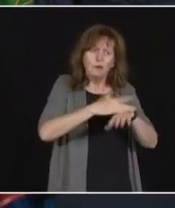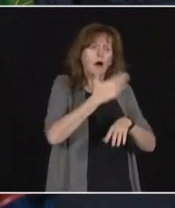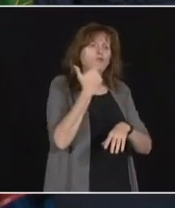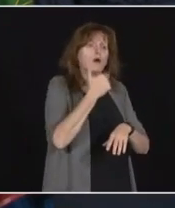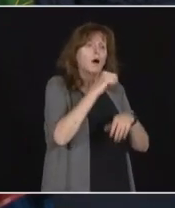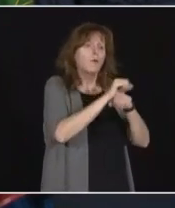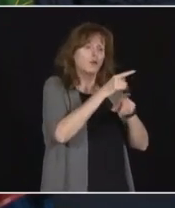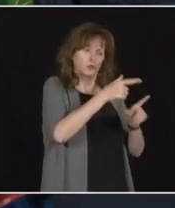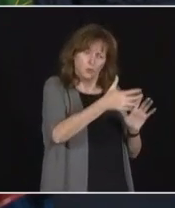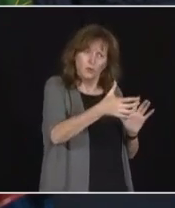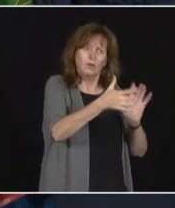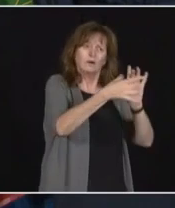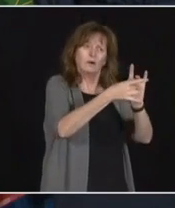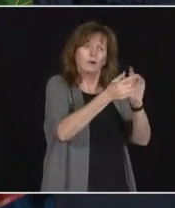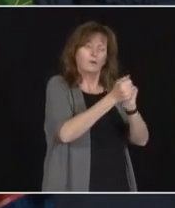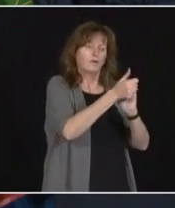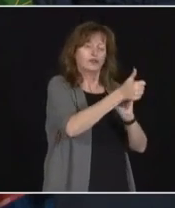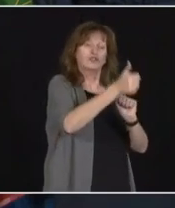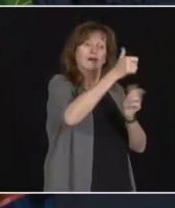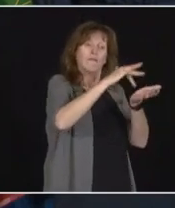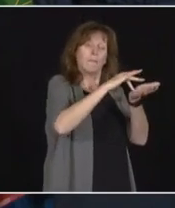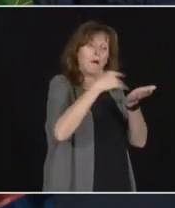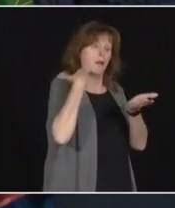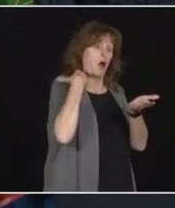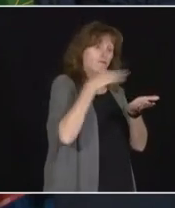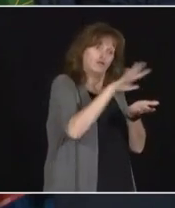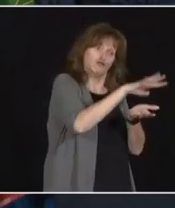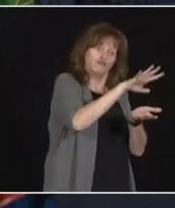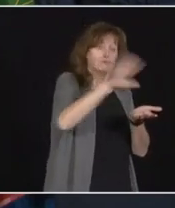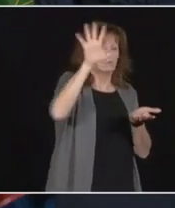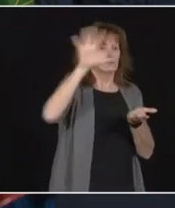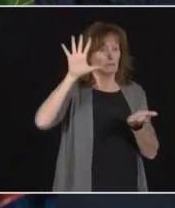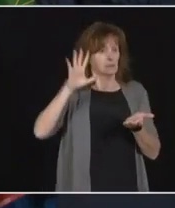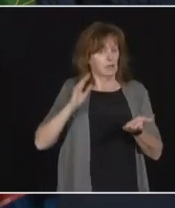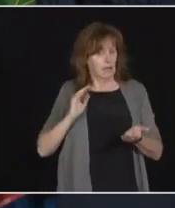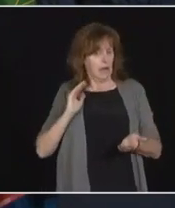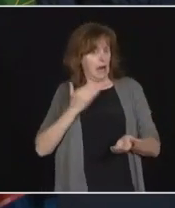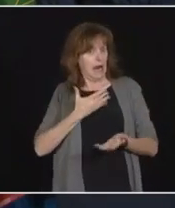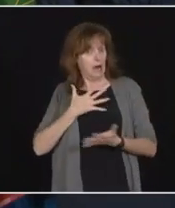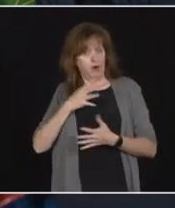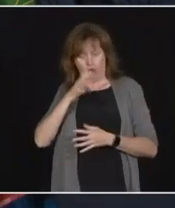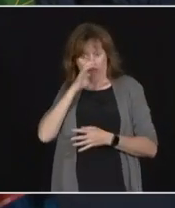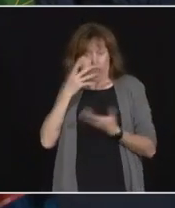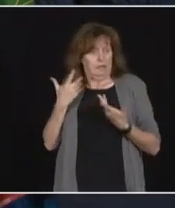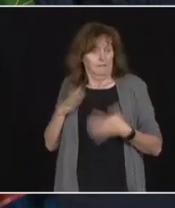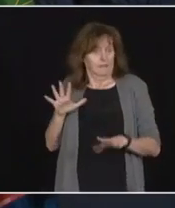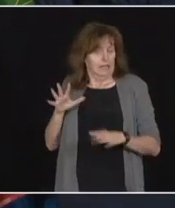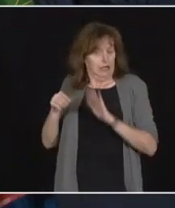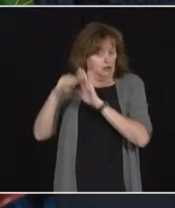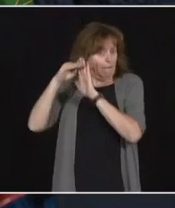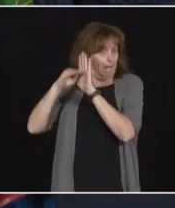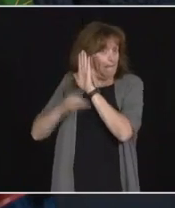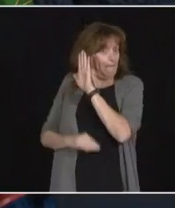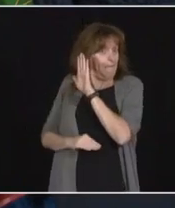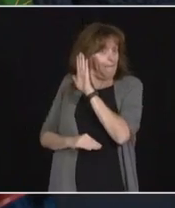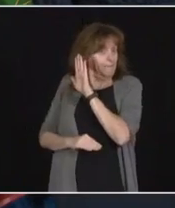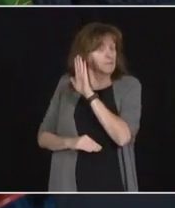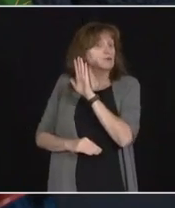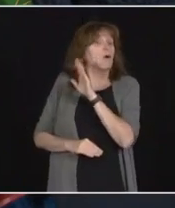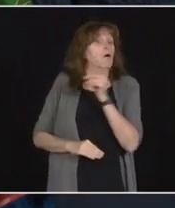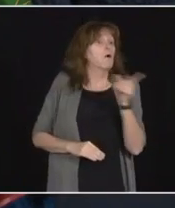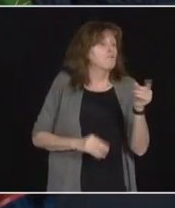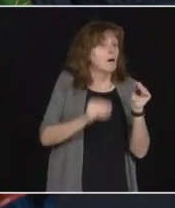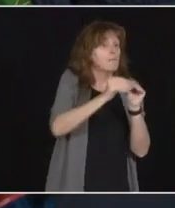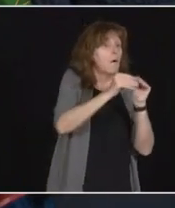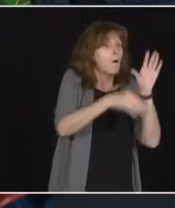work through it because ours are pretty stringent. So I would work with them. Follow-up.